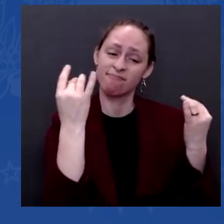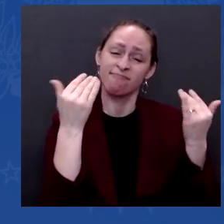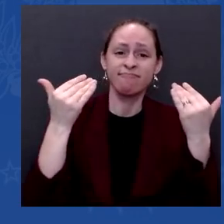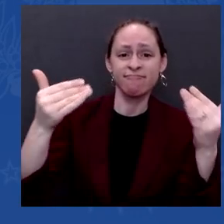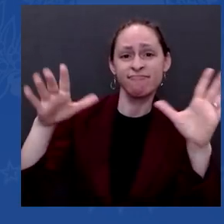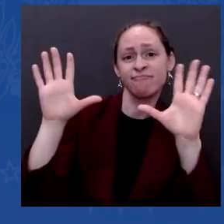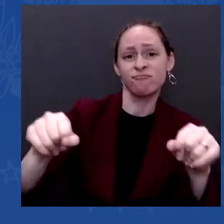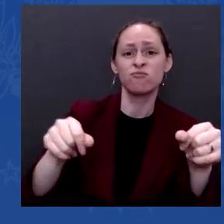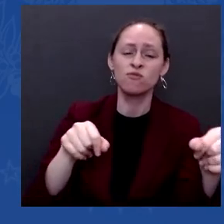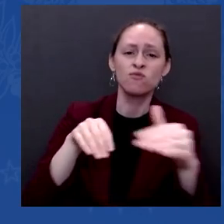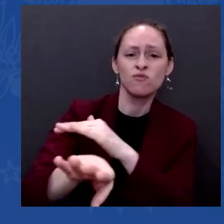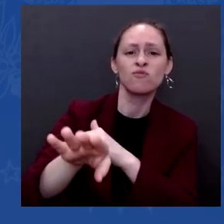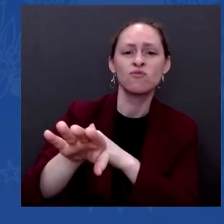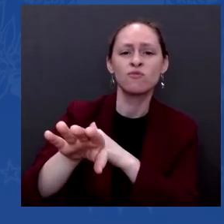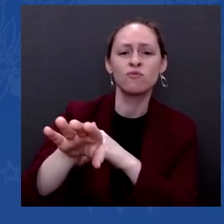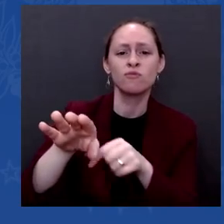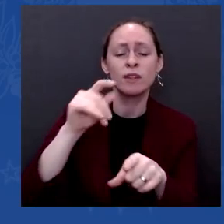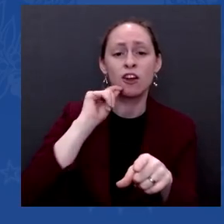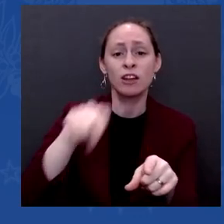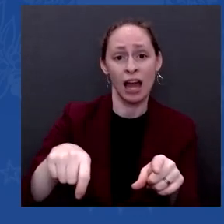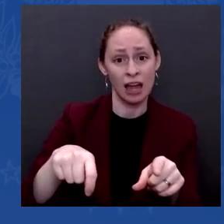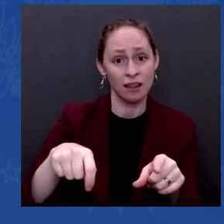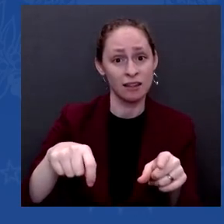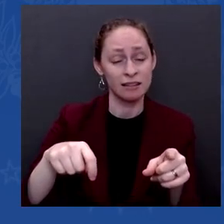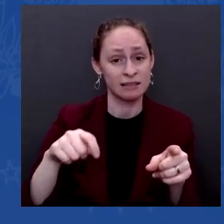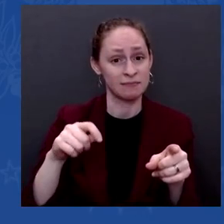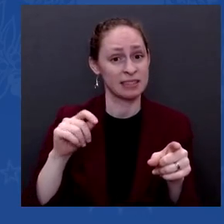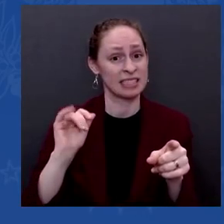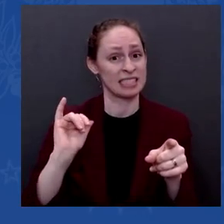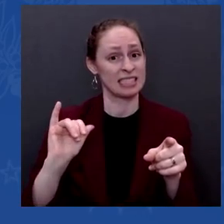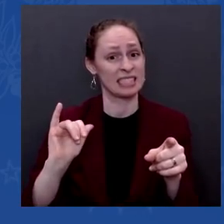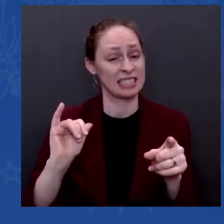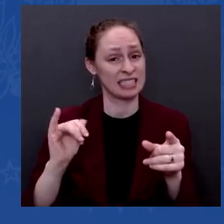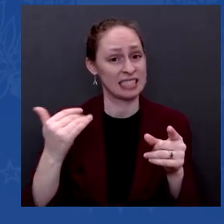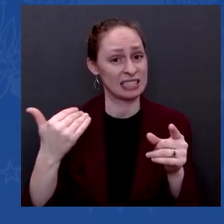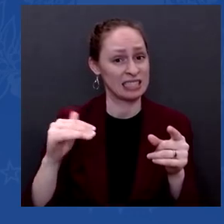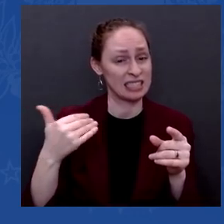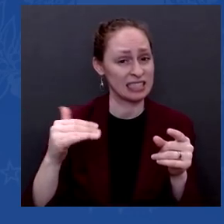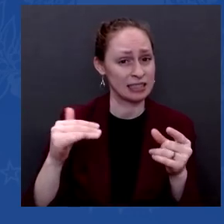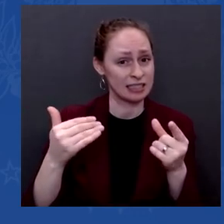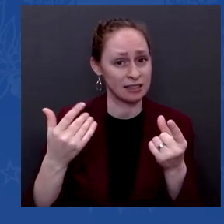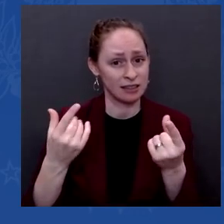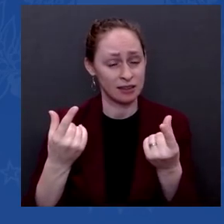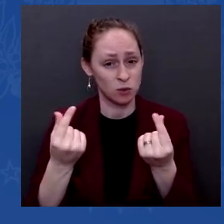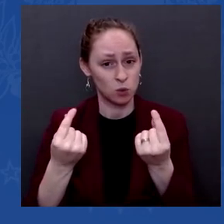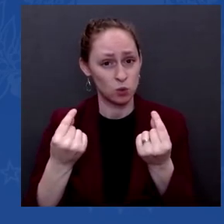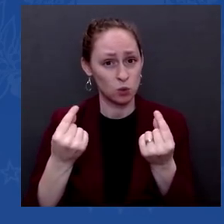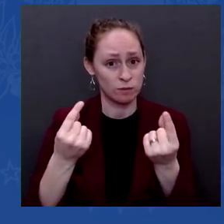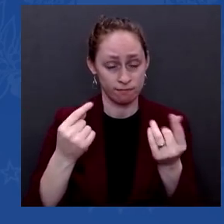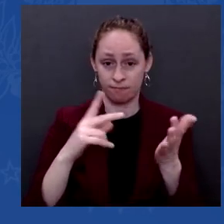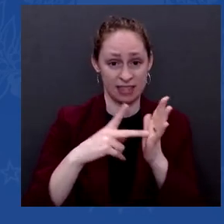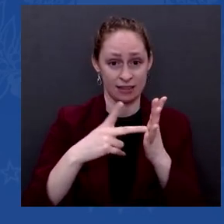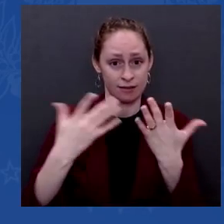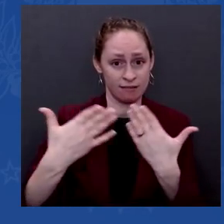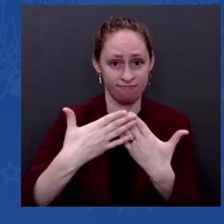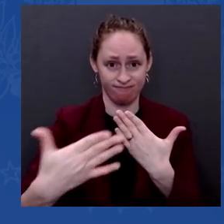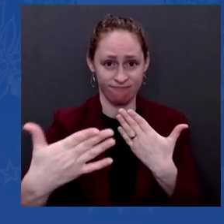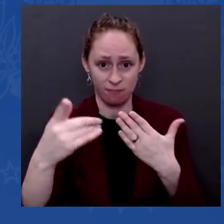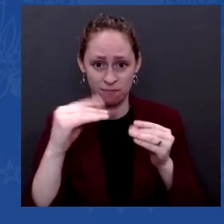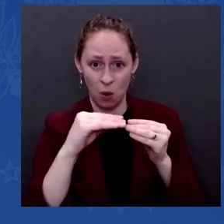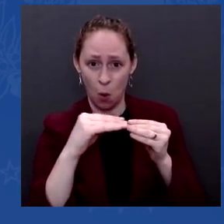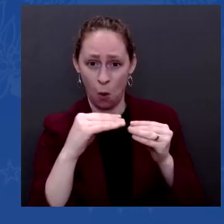the Senate? The answer is that I think he still does not want any full-blown war,